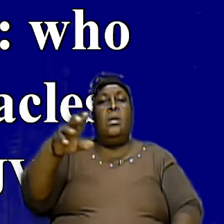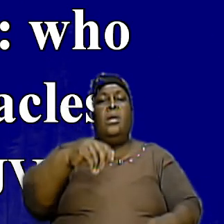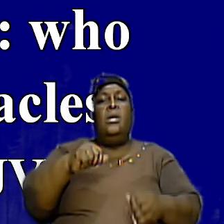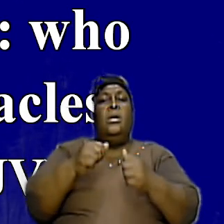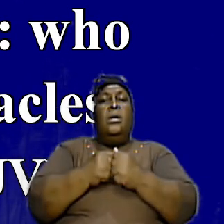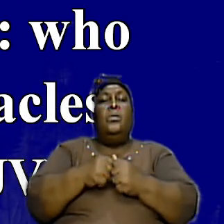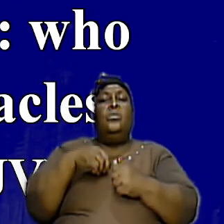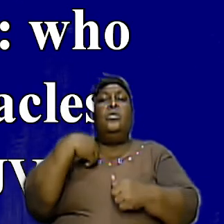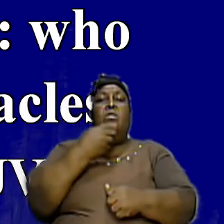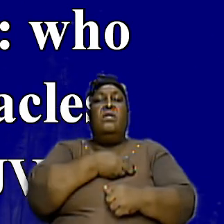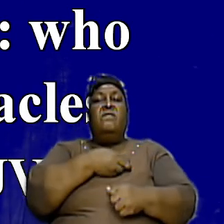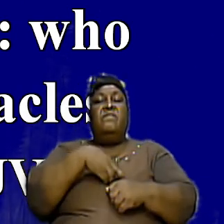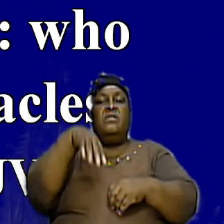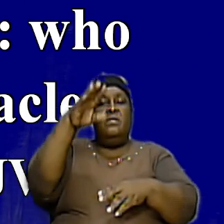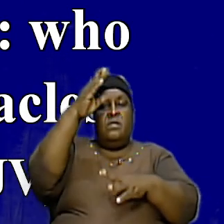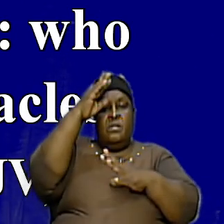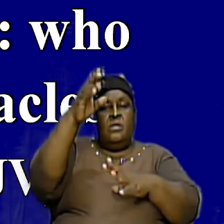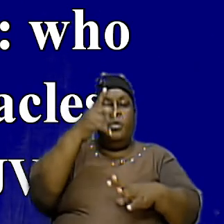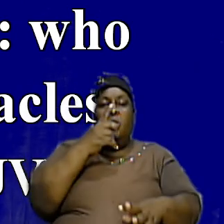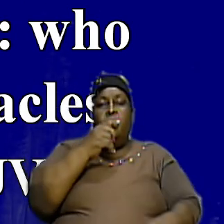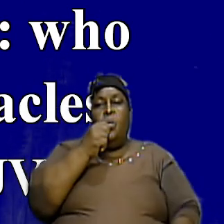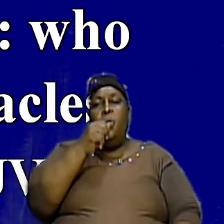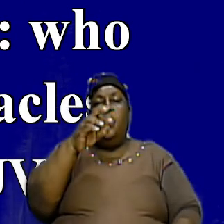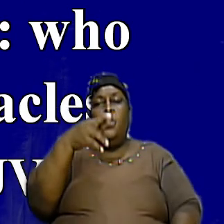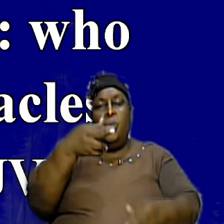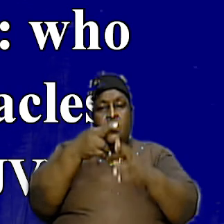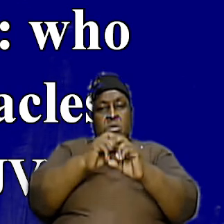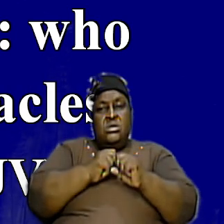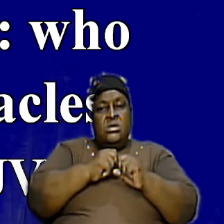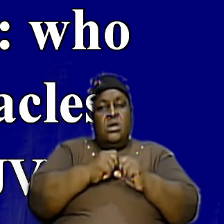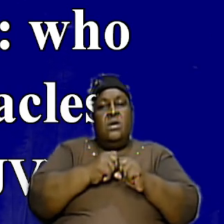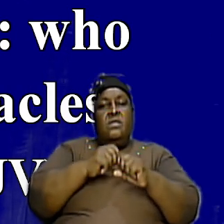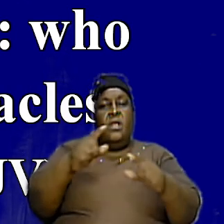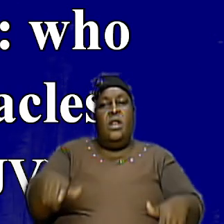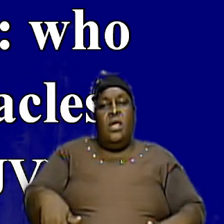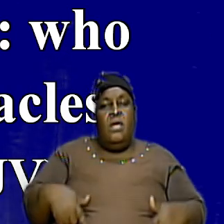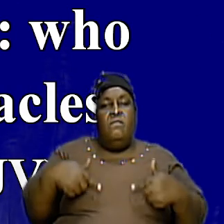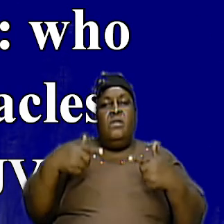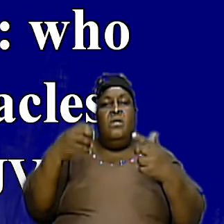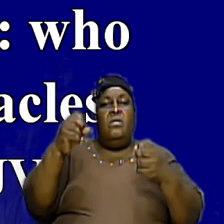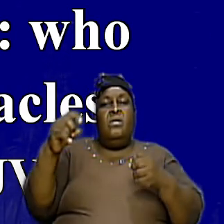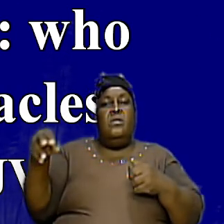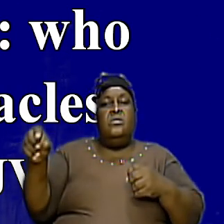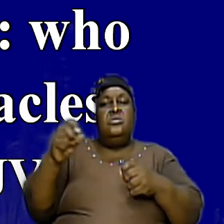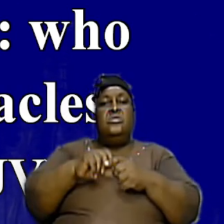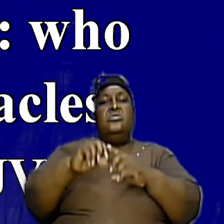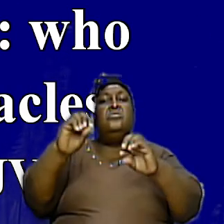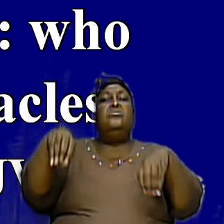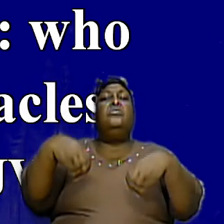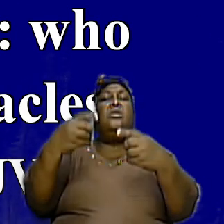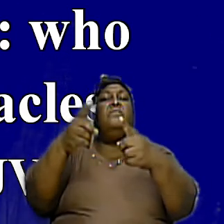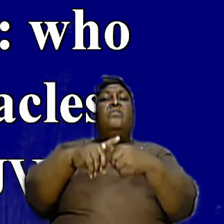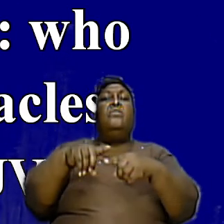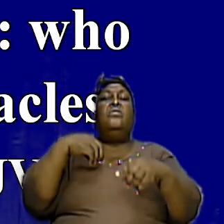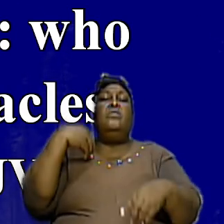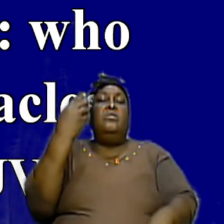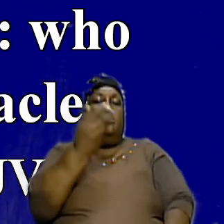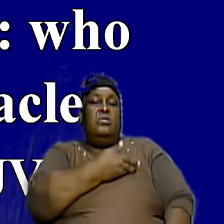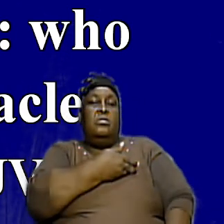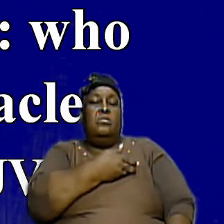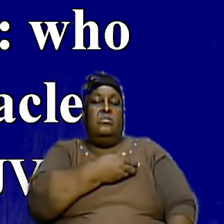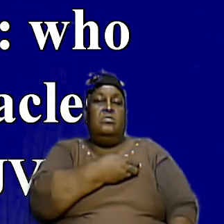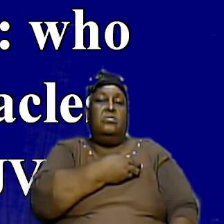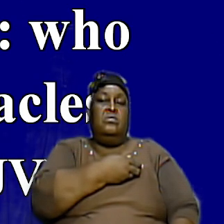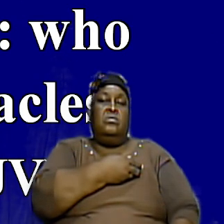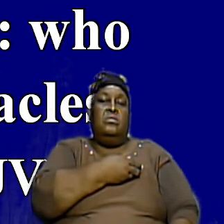and with our fathers who received the lively oracles to give